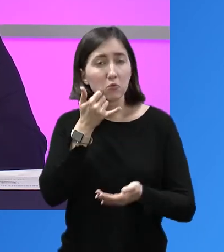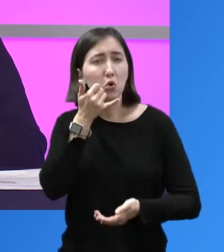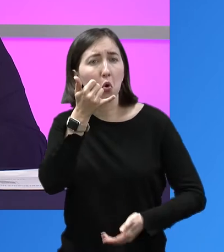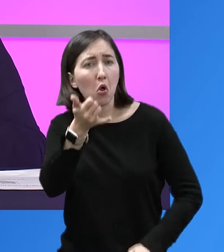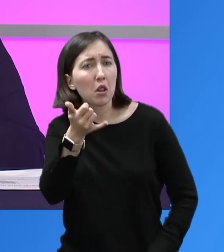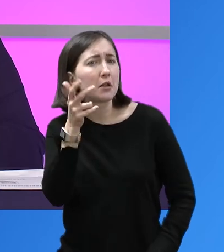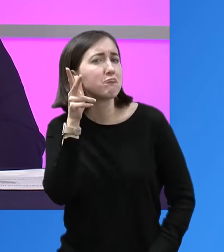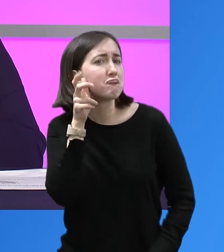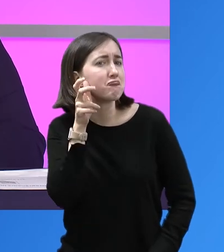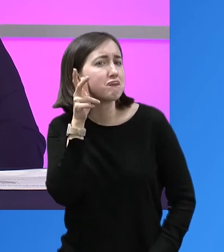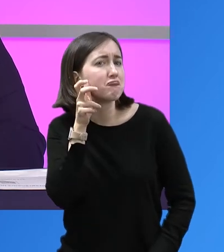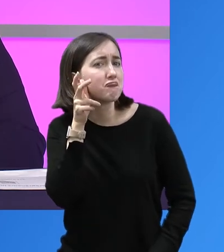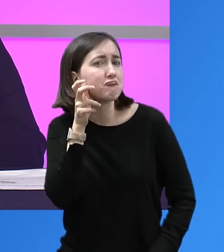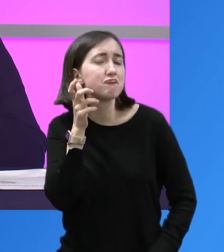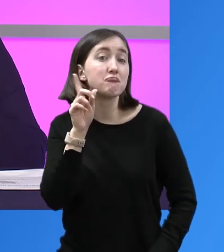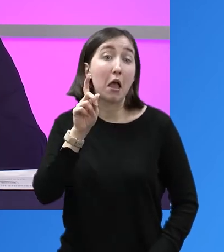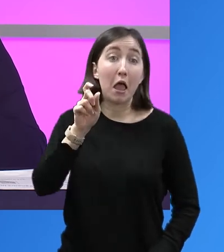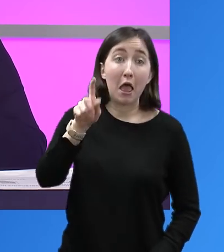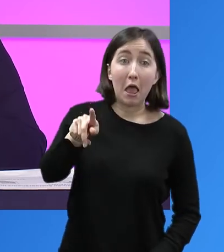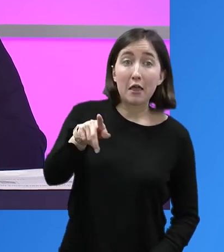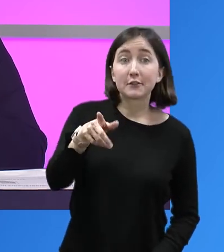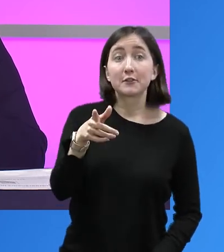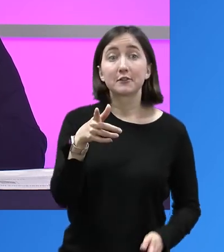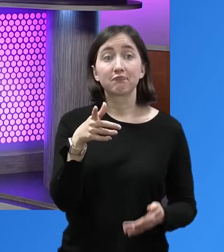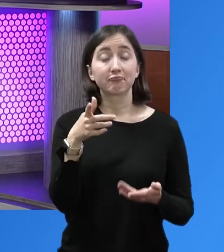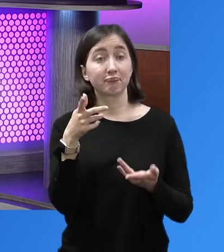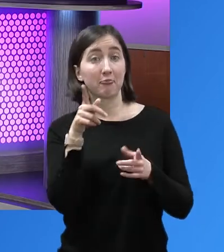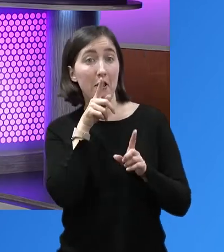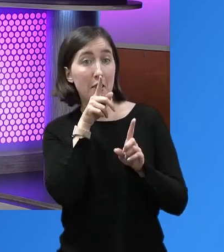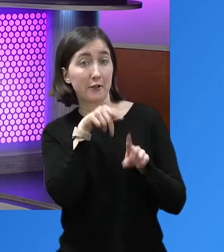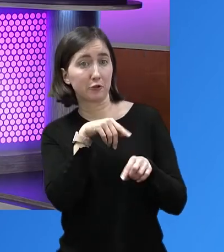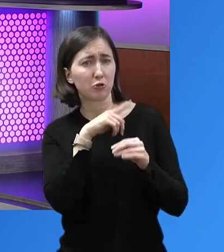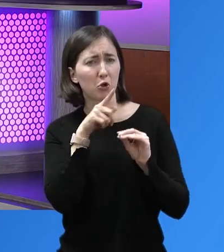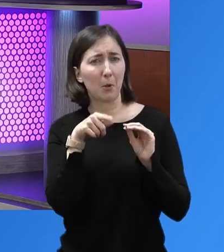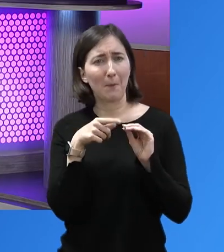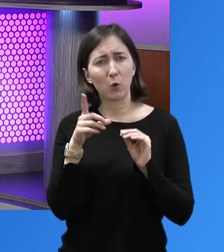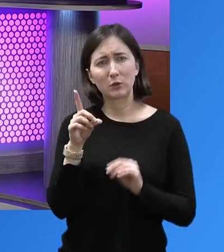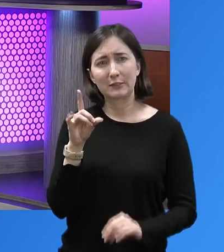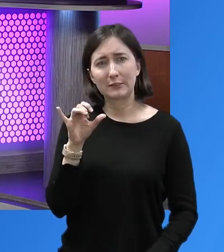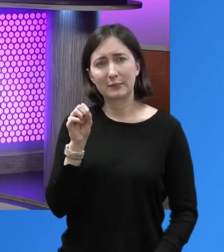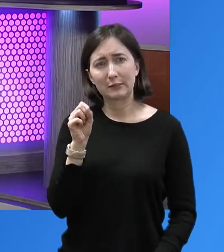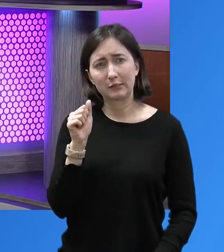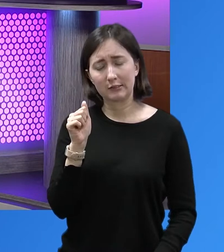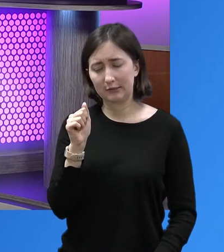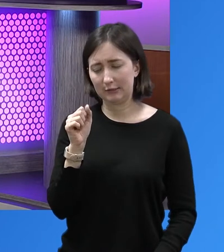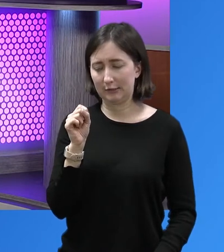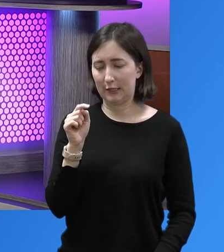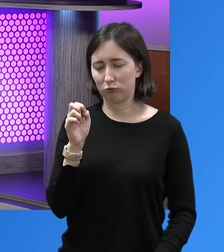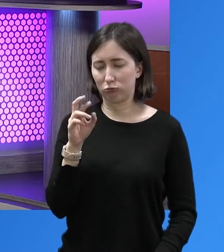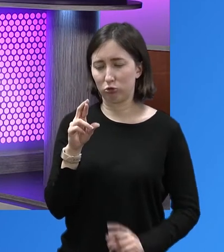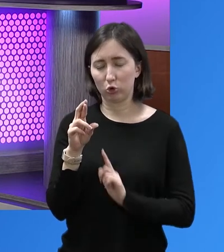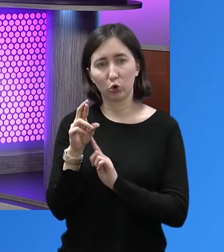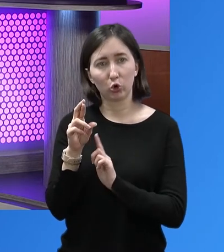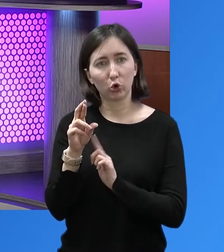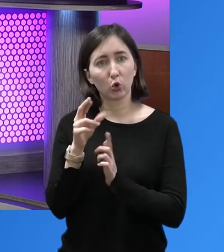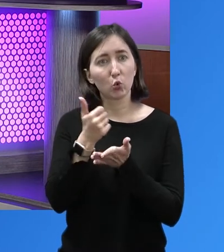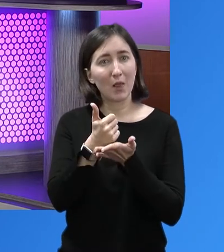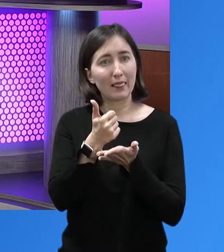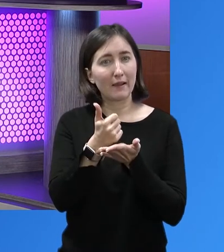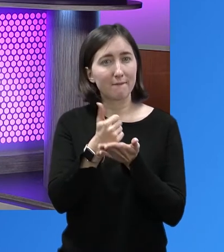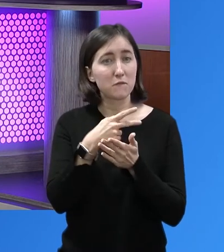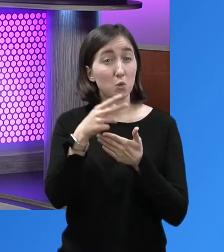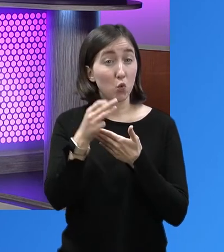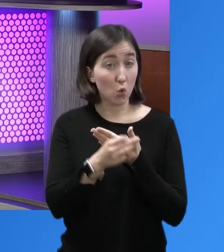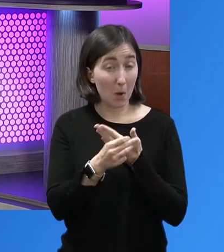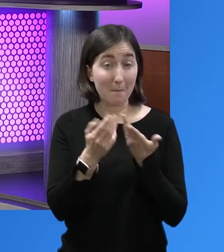And so through a registering, you can call in and get your questions answered about any of the disaster relief programs,